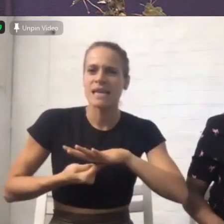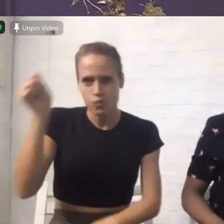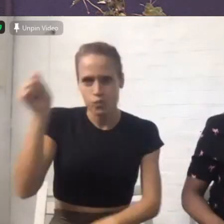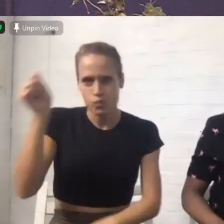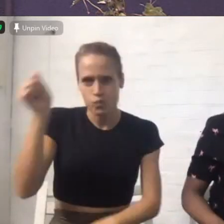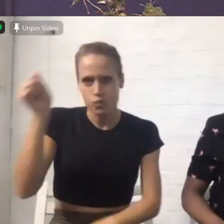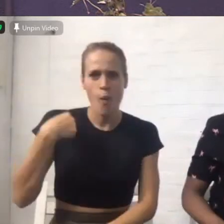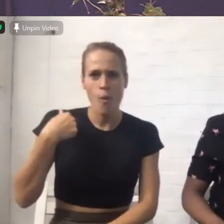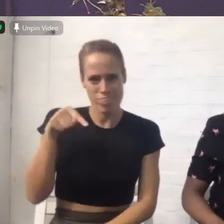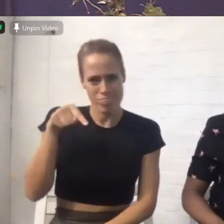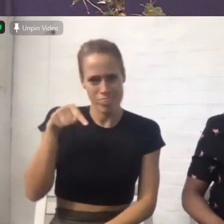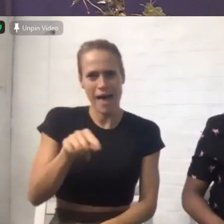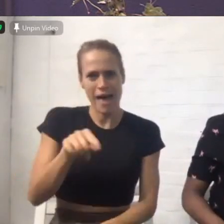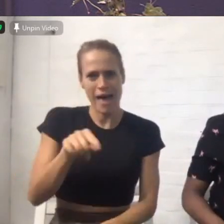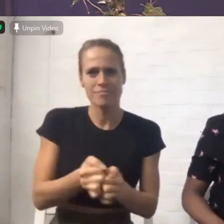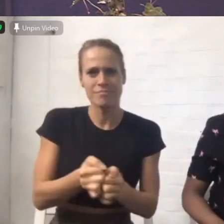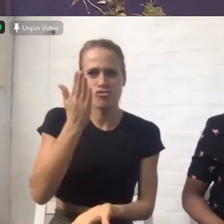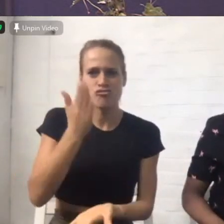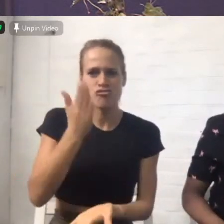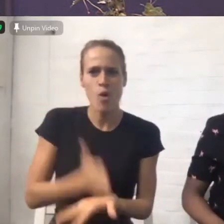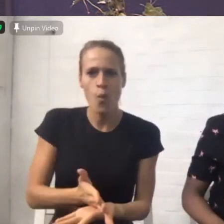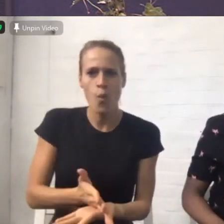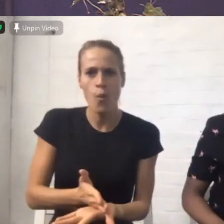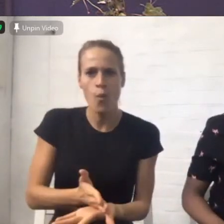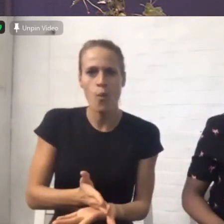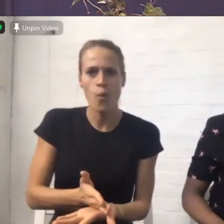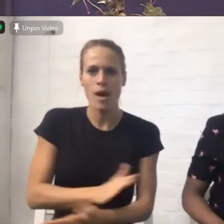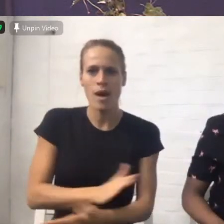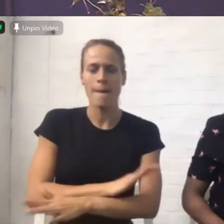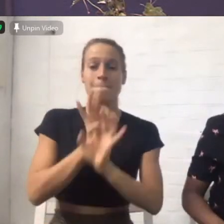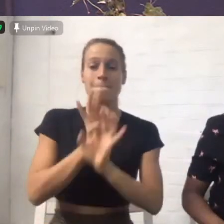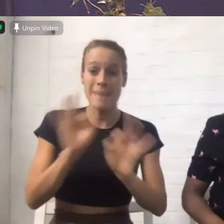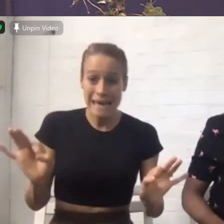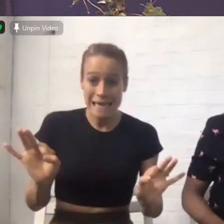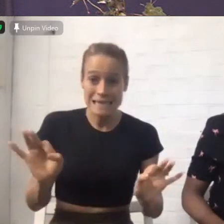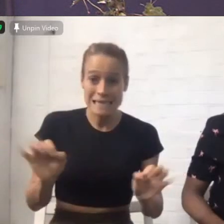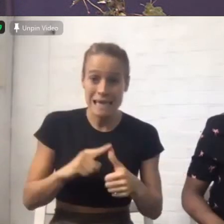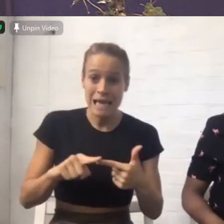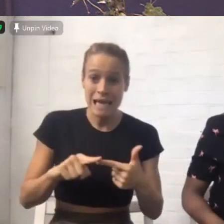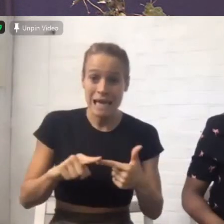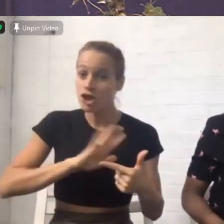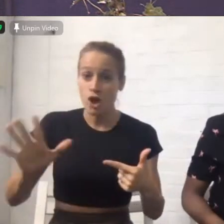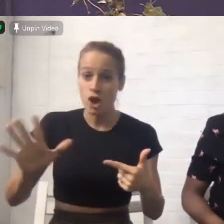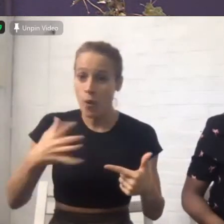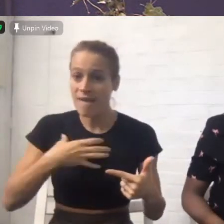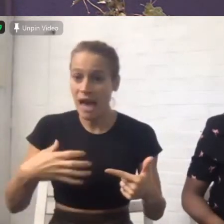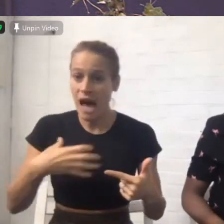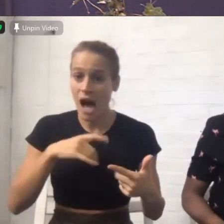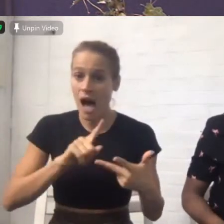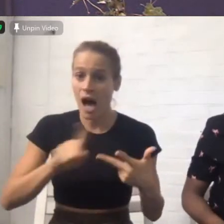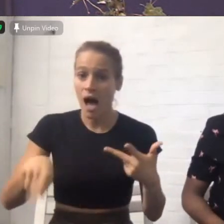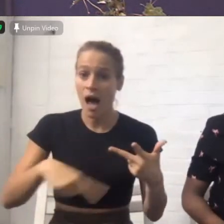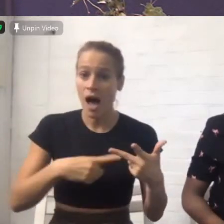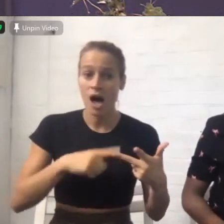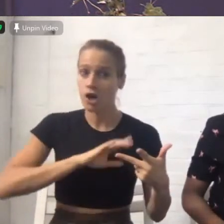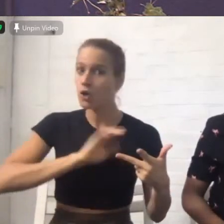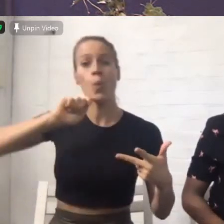Do not fear. You shall not die. There's many times in my life where I've been in a situation